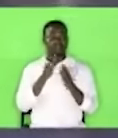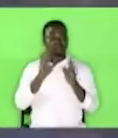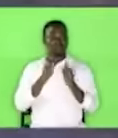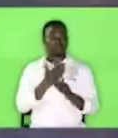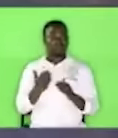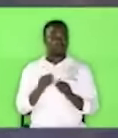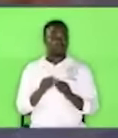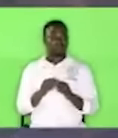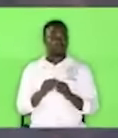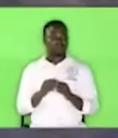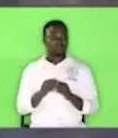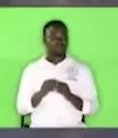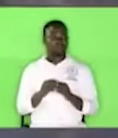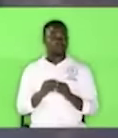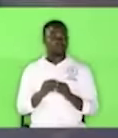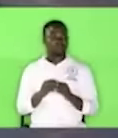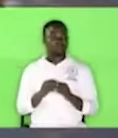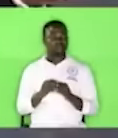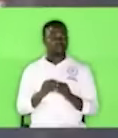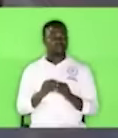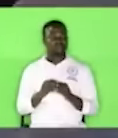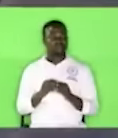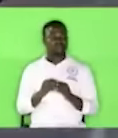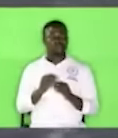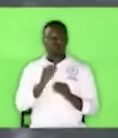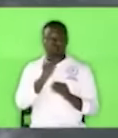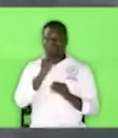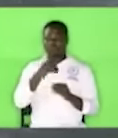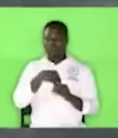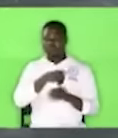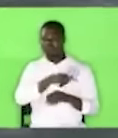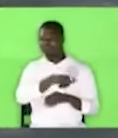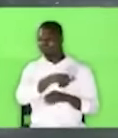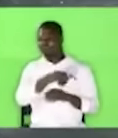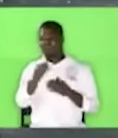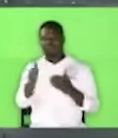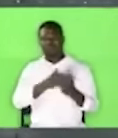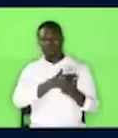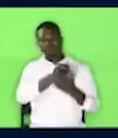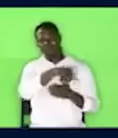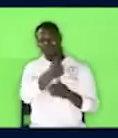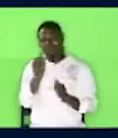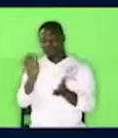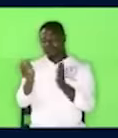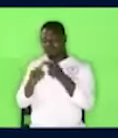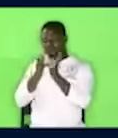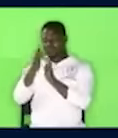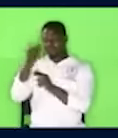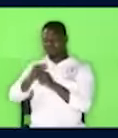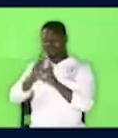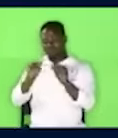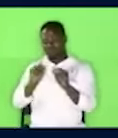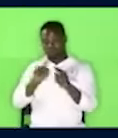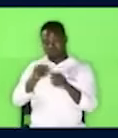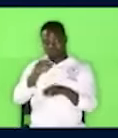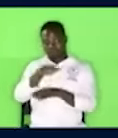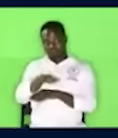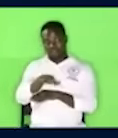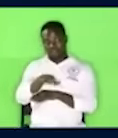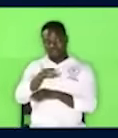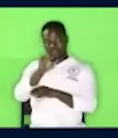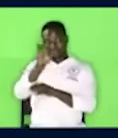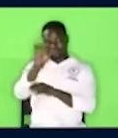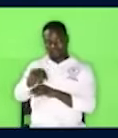no ballistic misery that can be compared to that name Jesus no not at all and tonight you